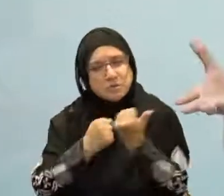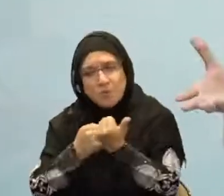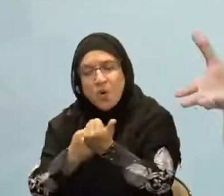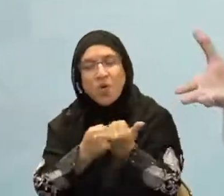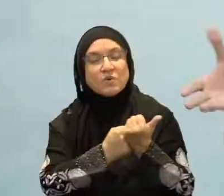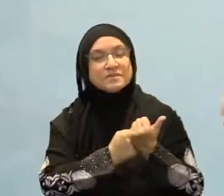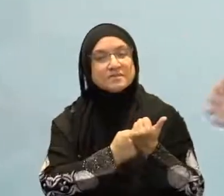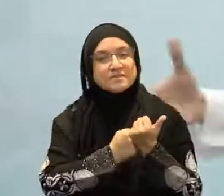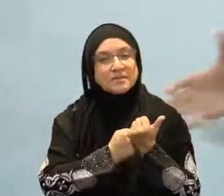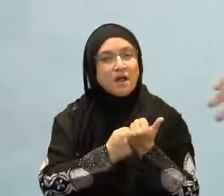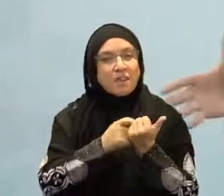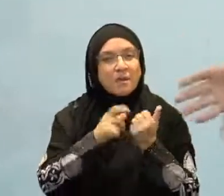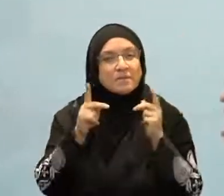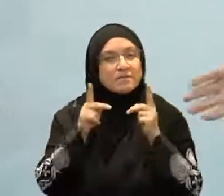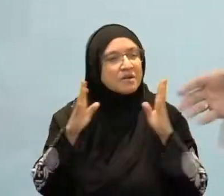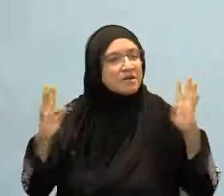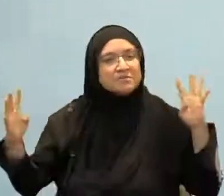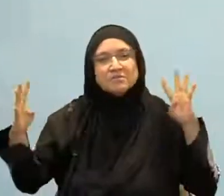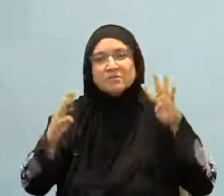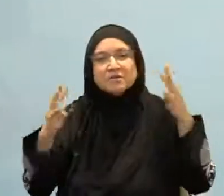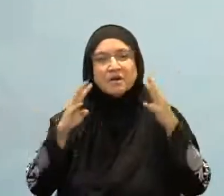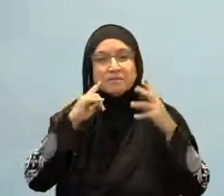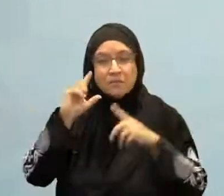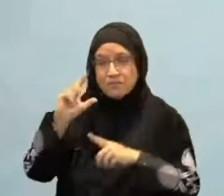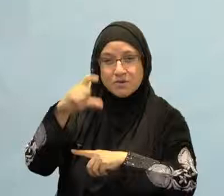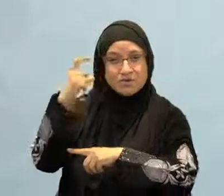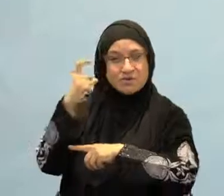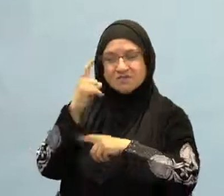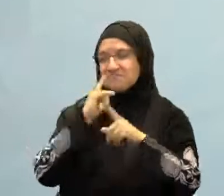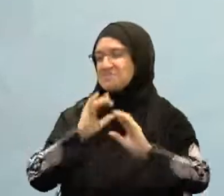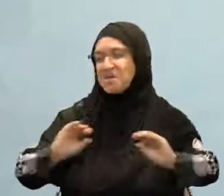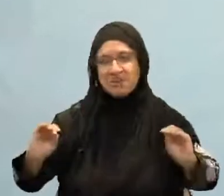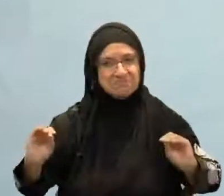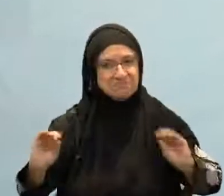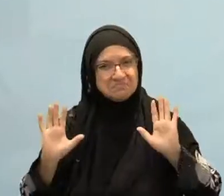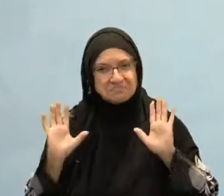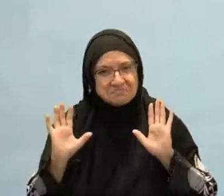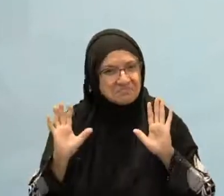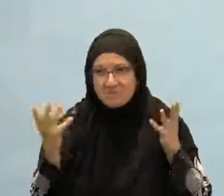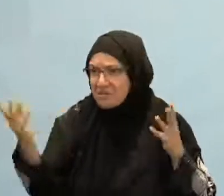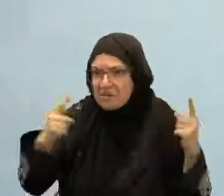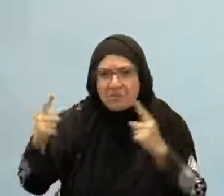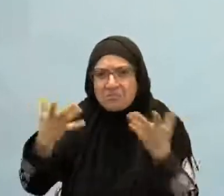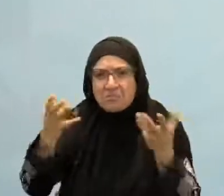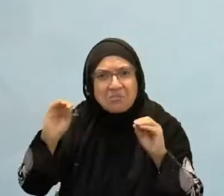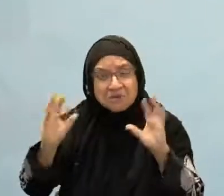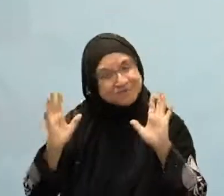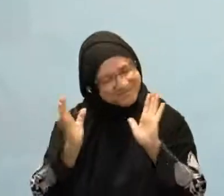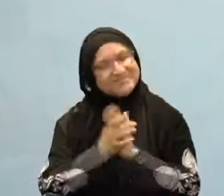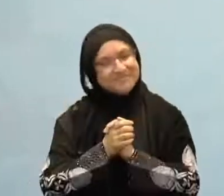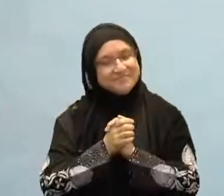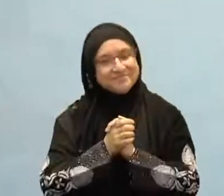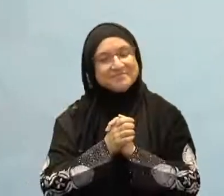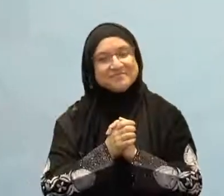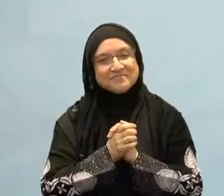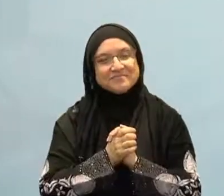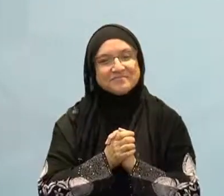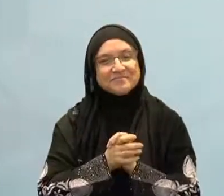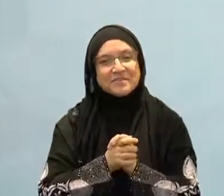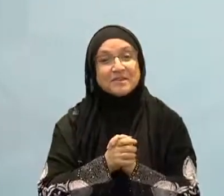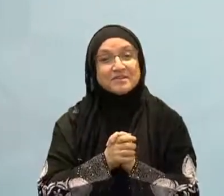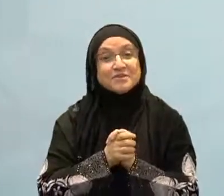masjid. They had dar al-arqam to sneak into and to study and to do what they could. But everyone really had to pray by themselves.